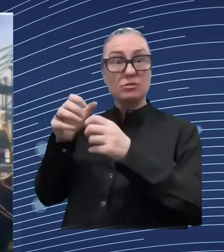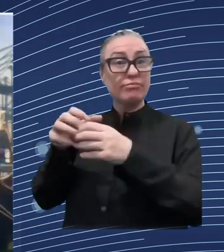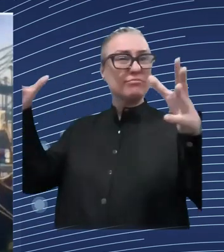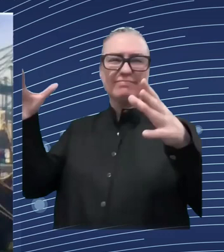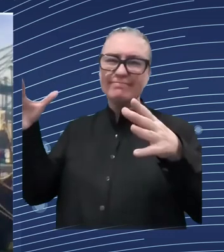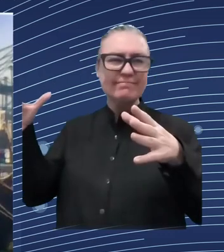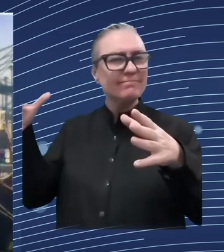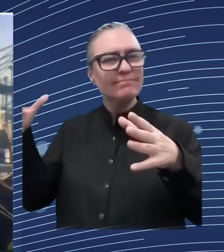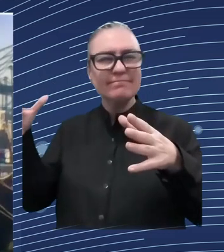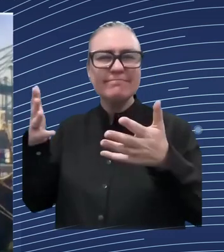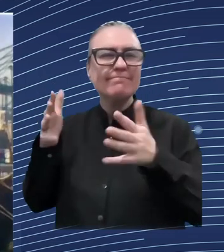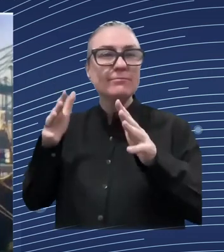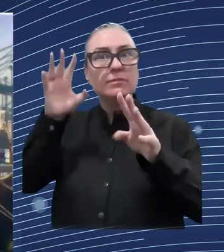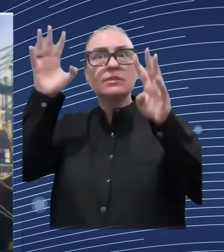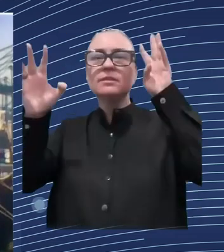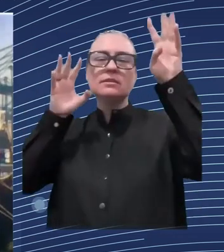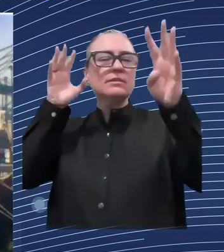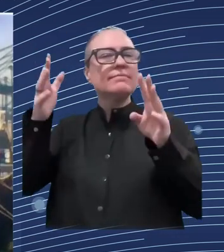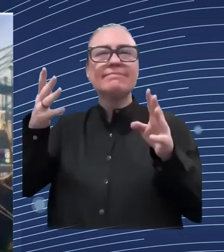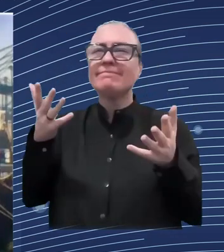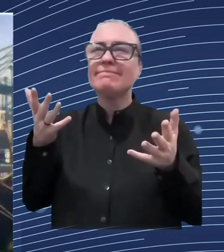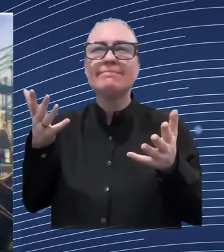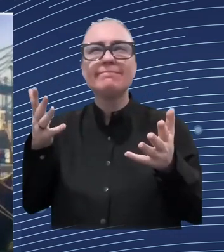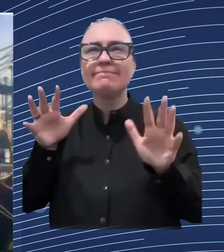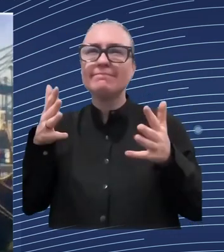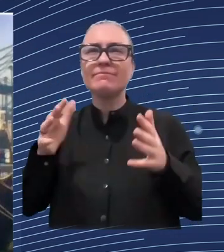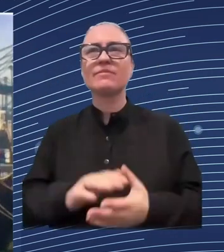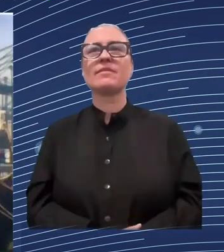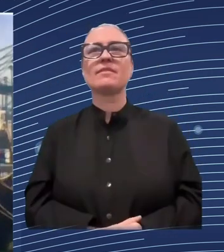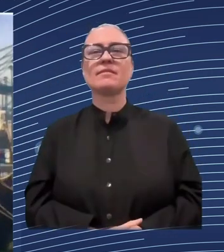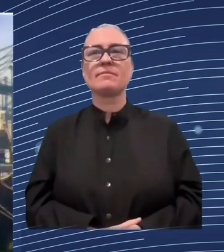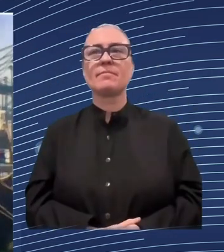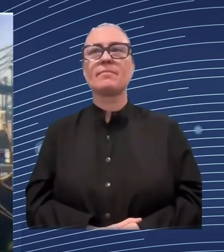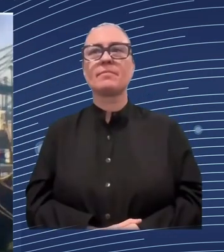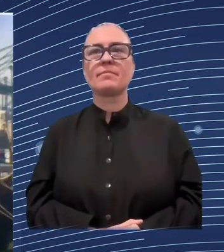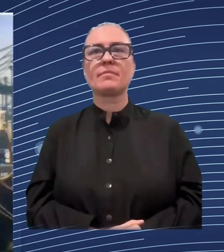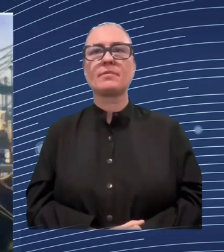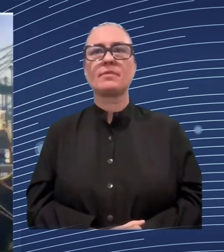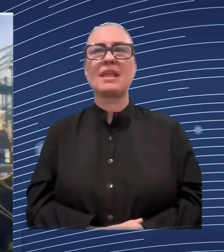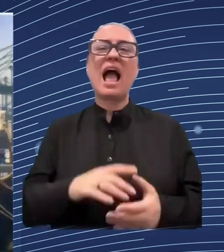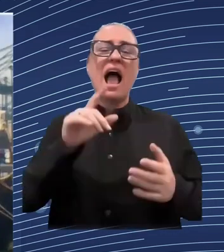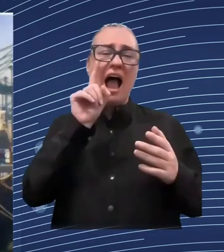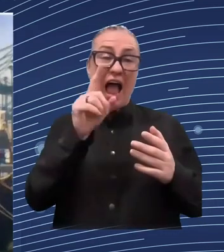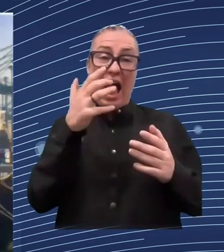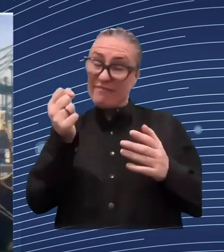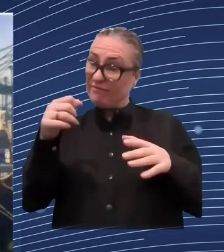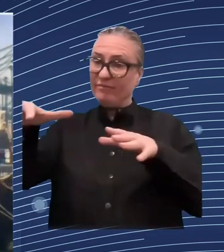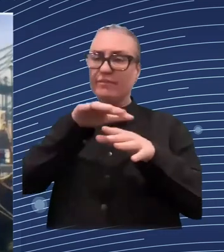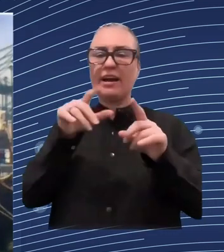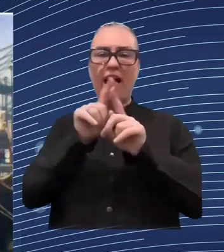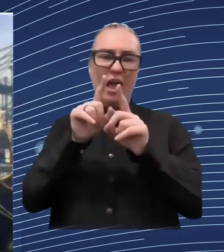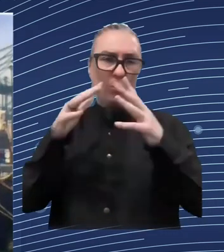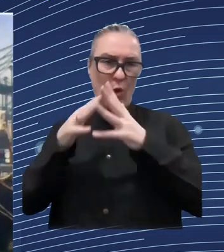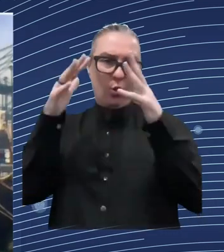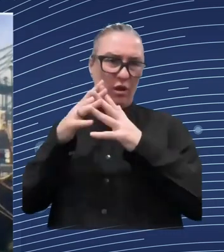functioning very well but where they could also focus on further strengthening both uh the the the employments but also the